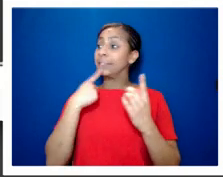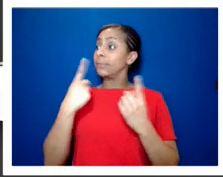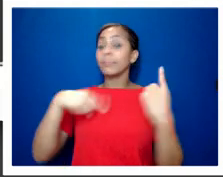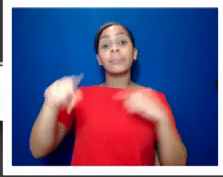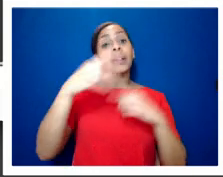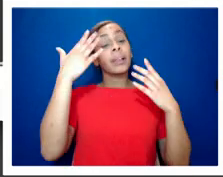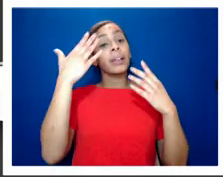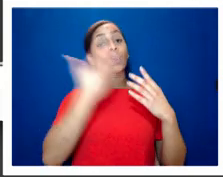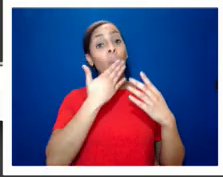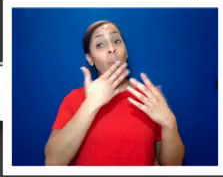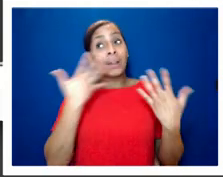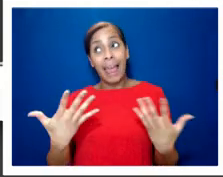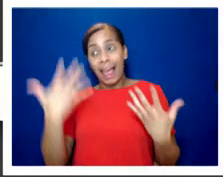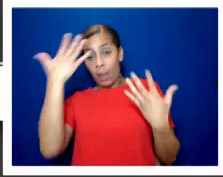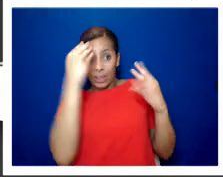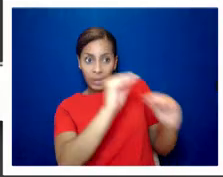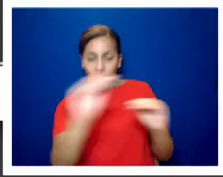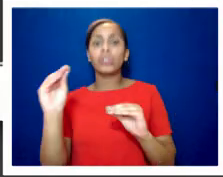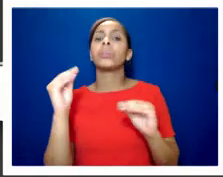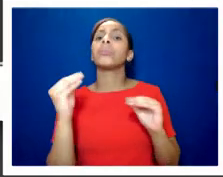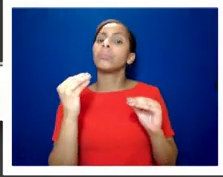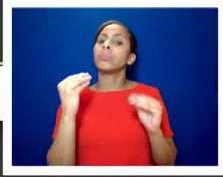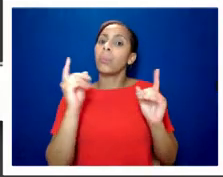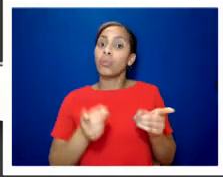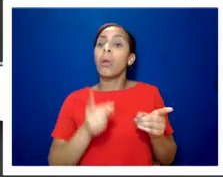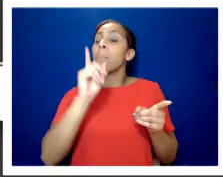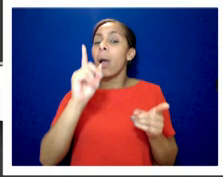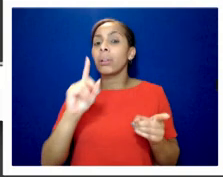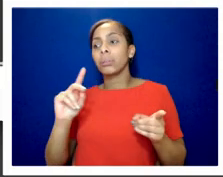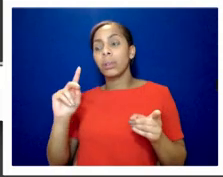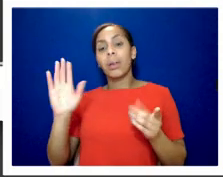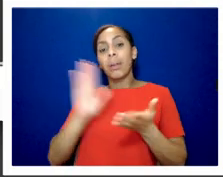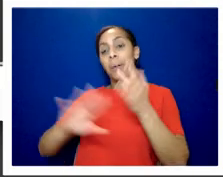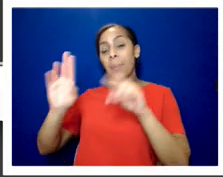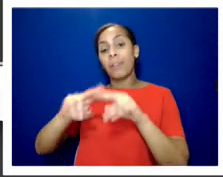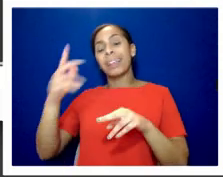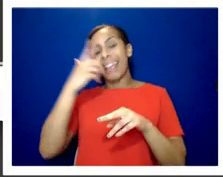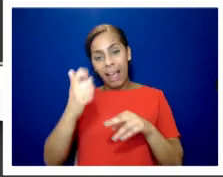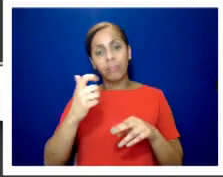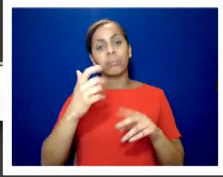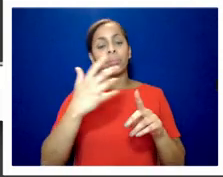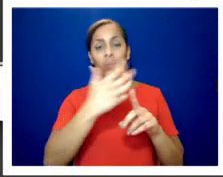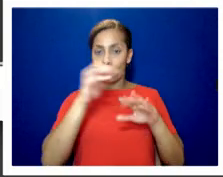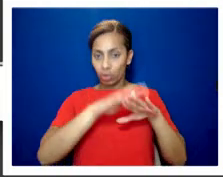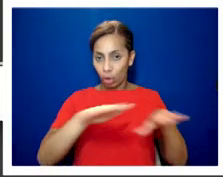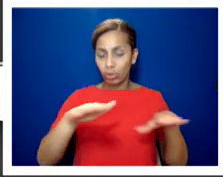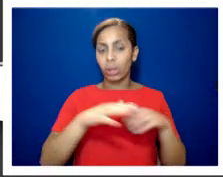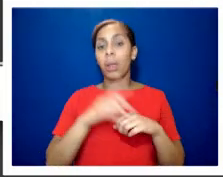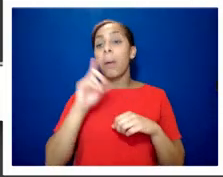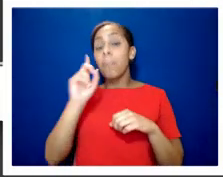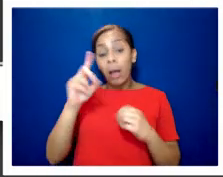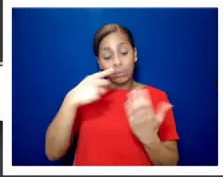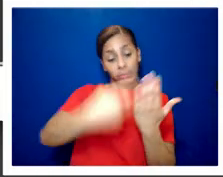although parents can withdraw their children except for the final year it states that all pupils have to be taught